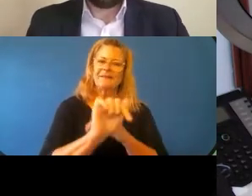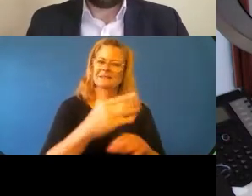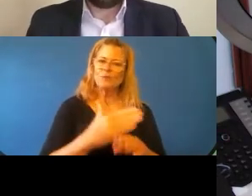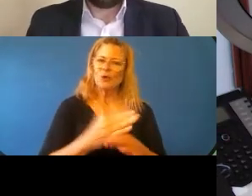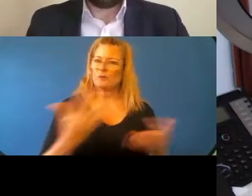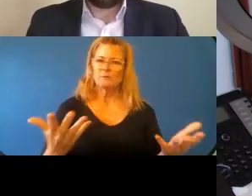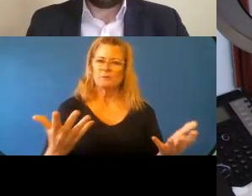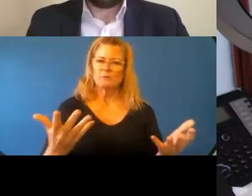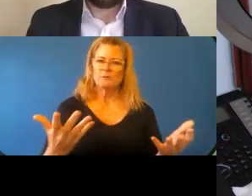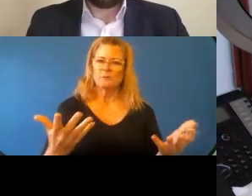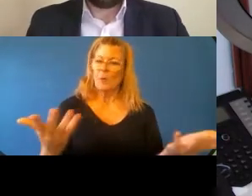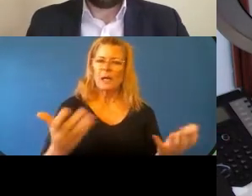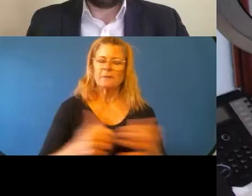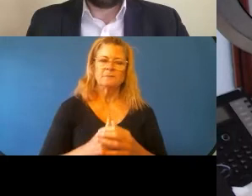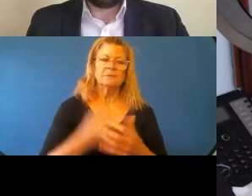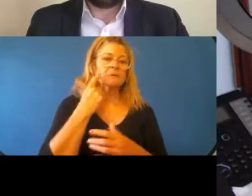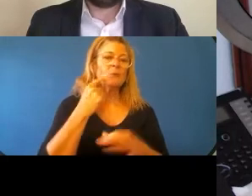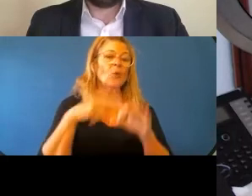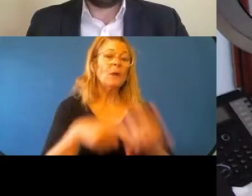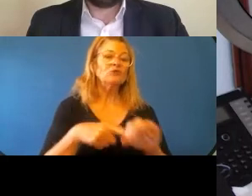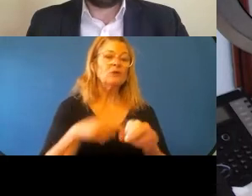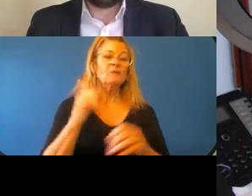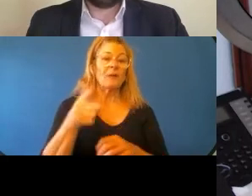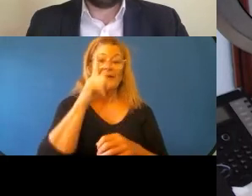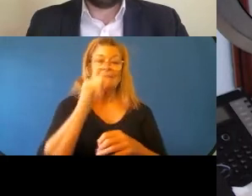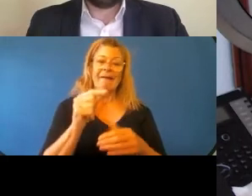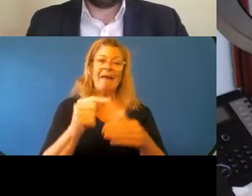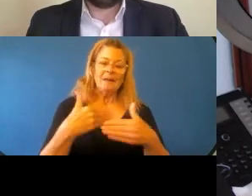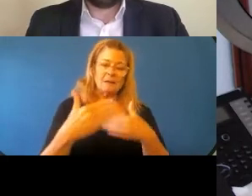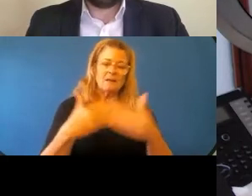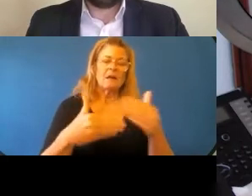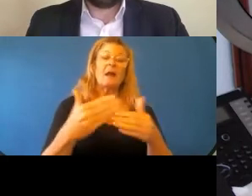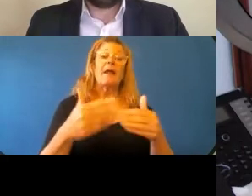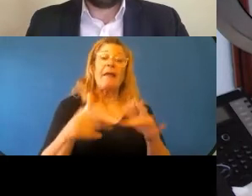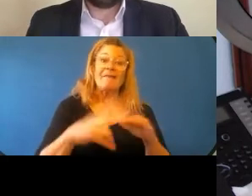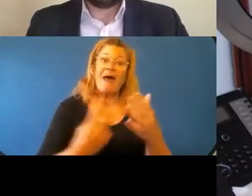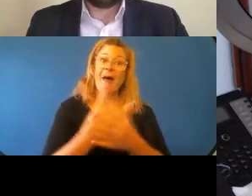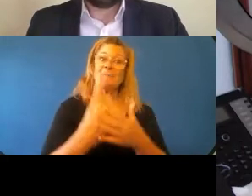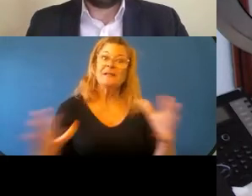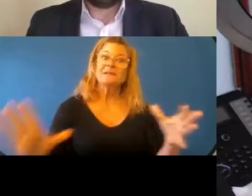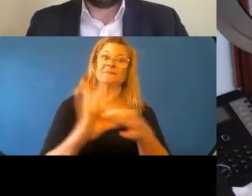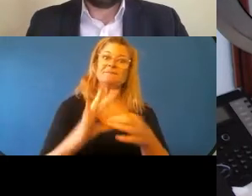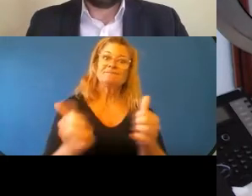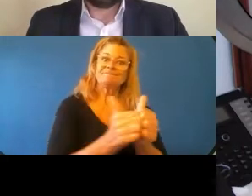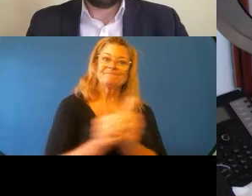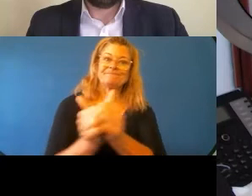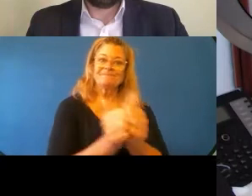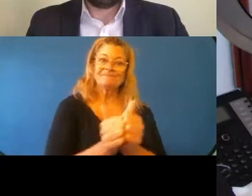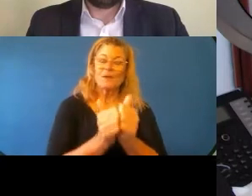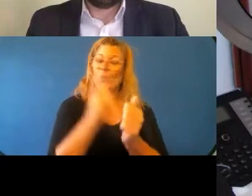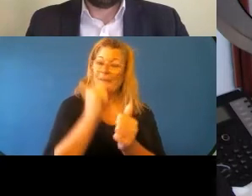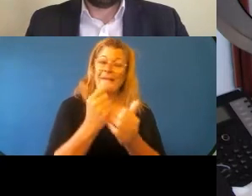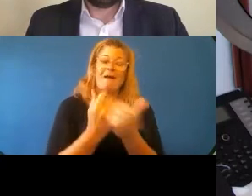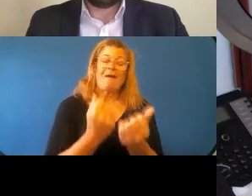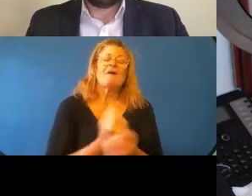question. But what it can lead to is a whole lot of catalytic change, which gets people to say, have to name and